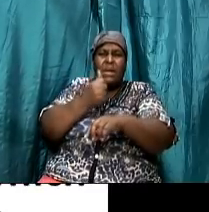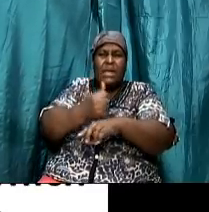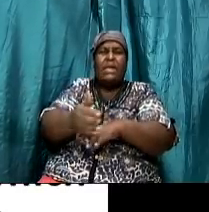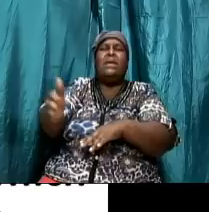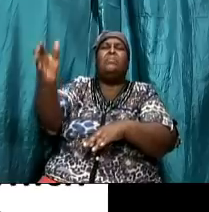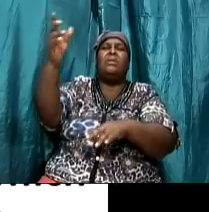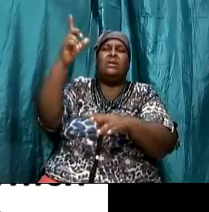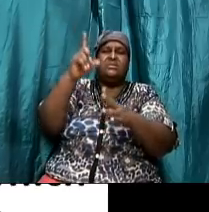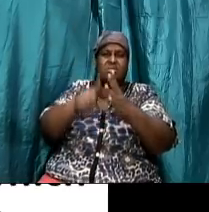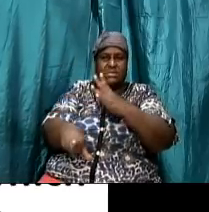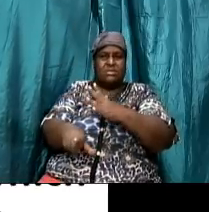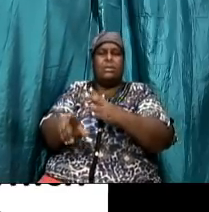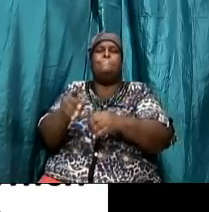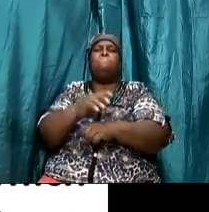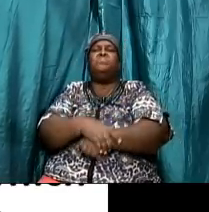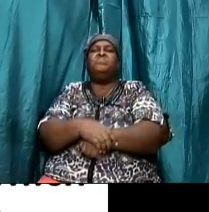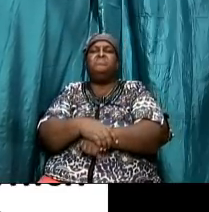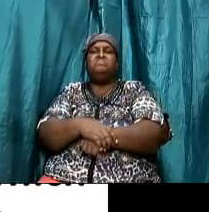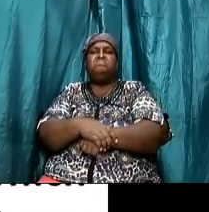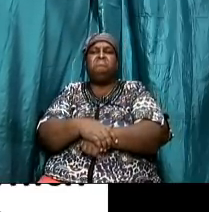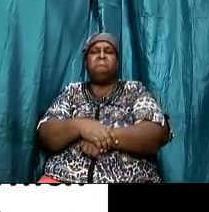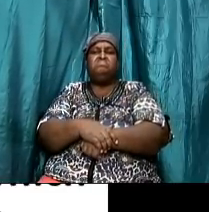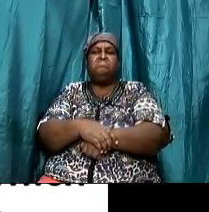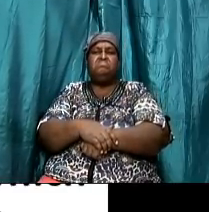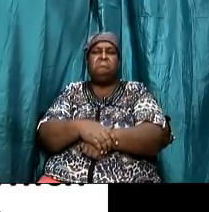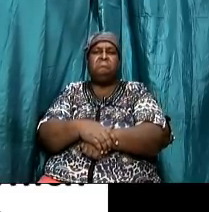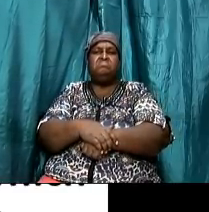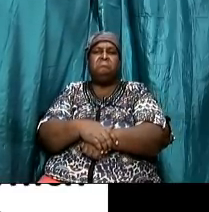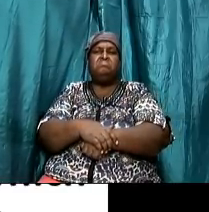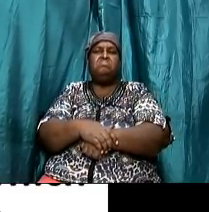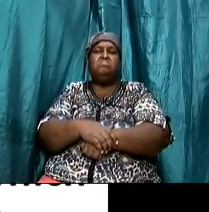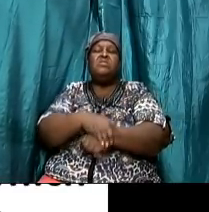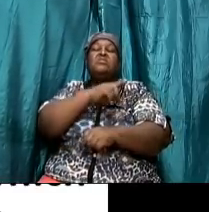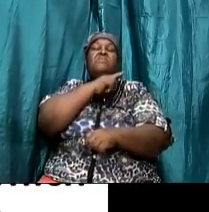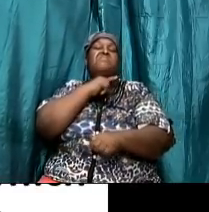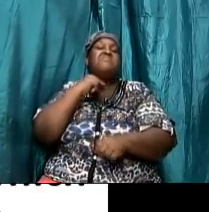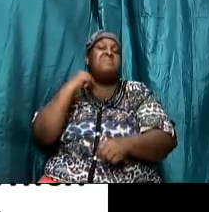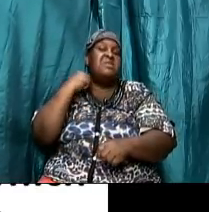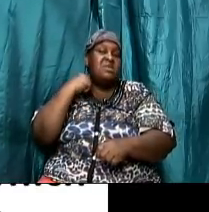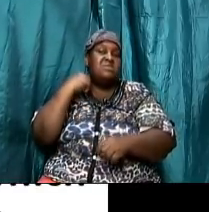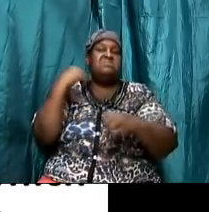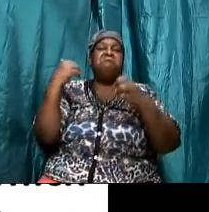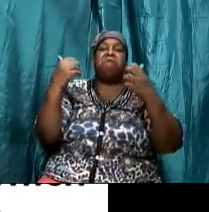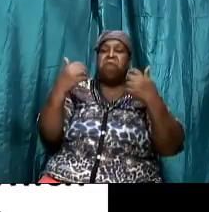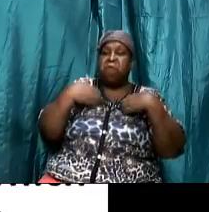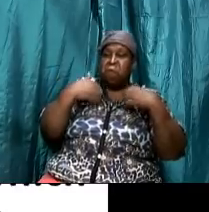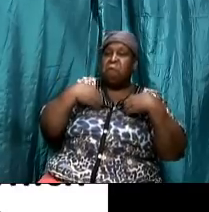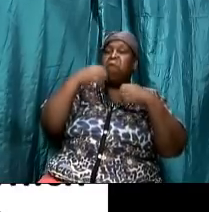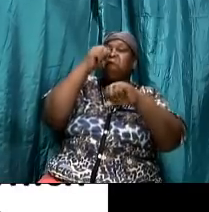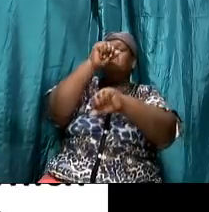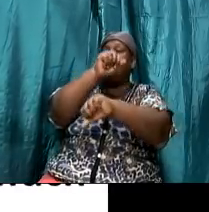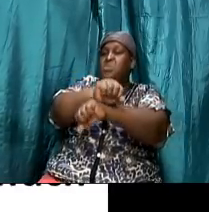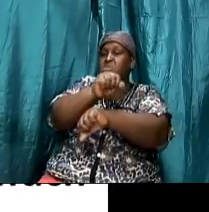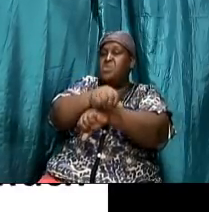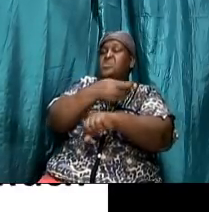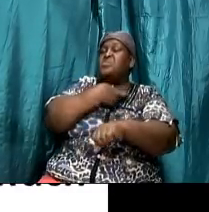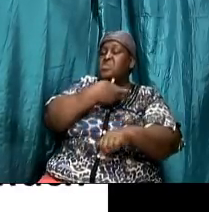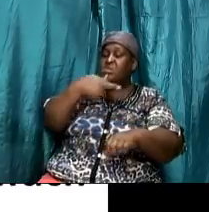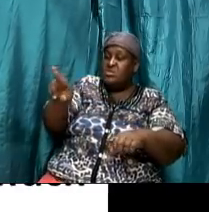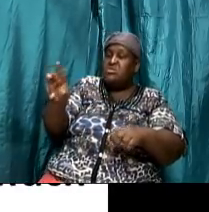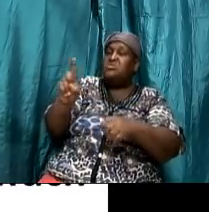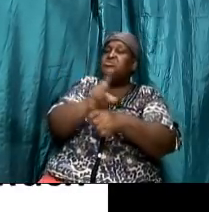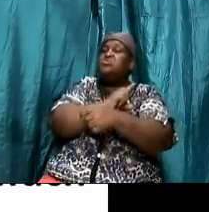let me tell you what happened the priests had to perform their religious duties